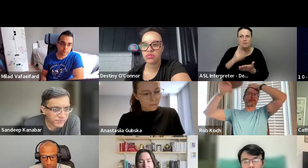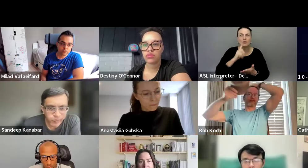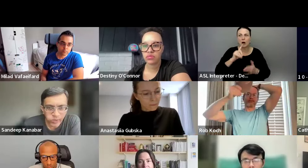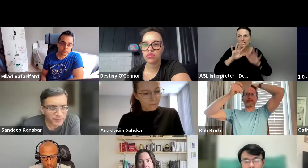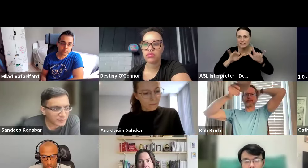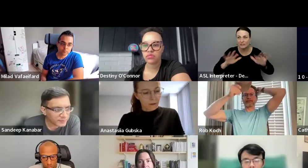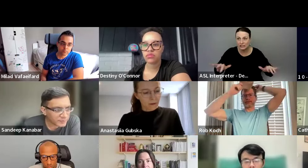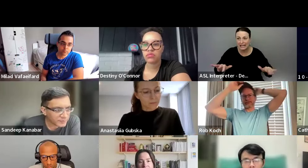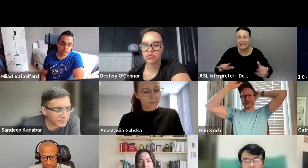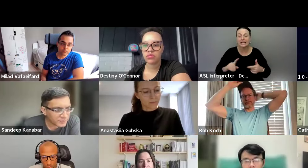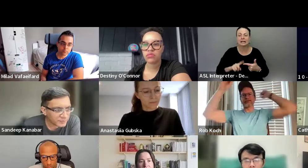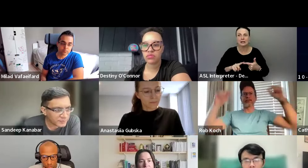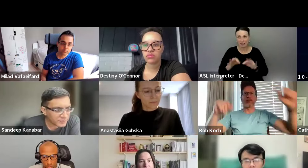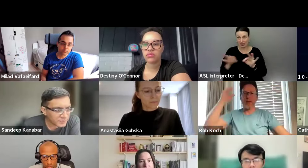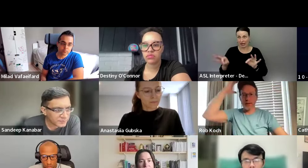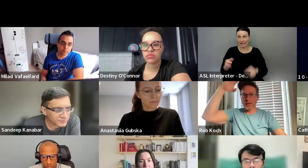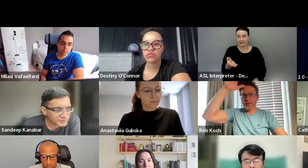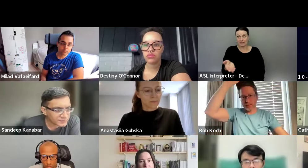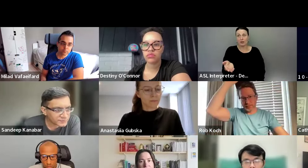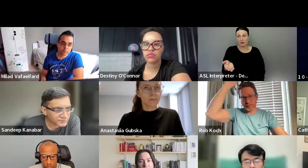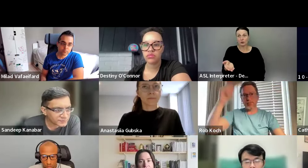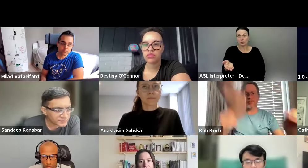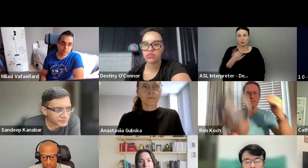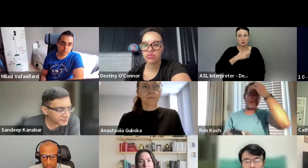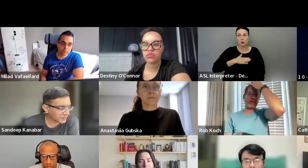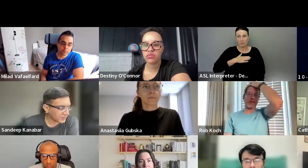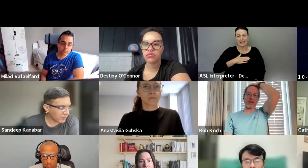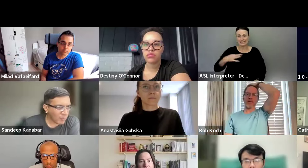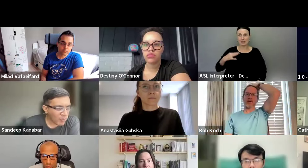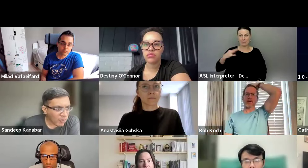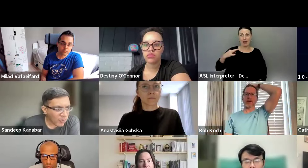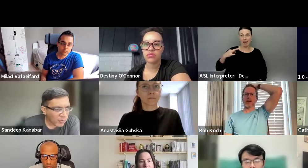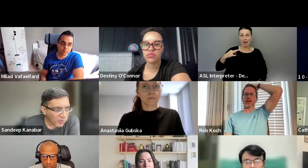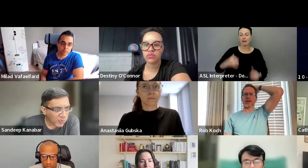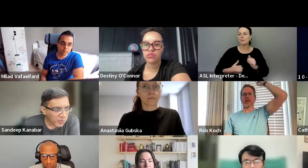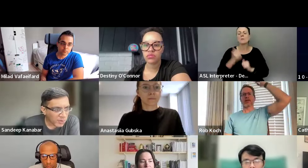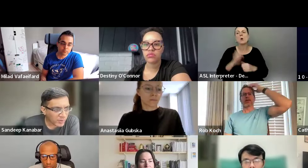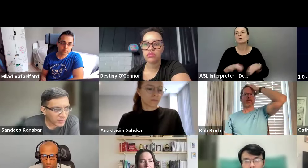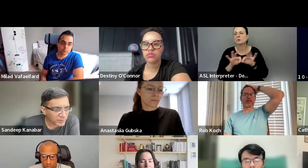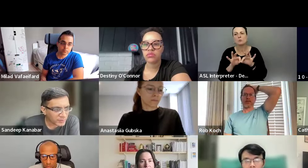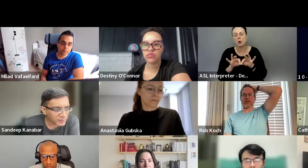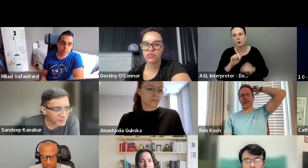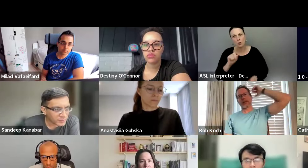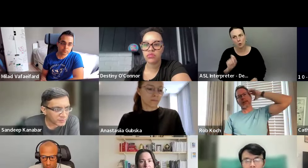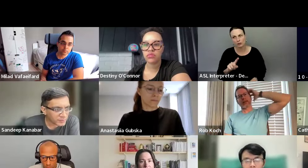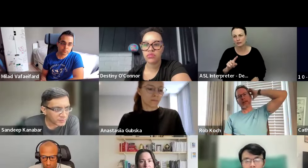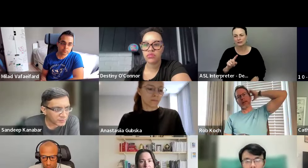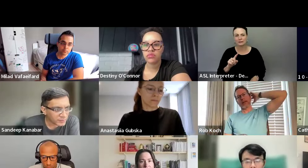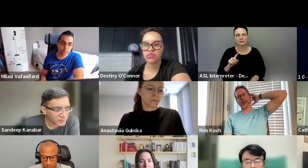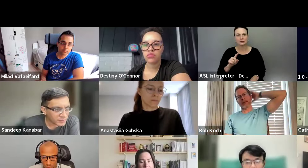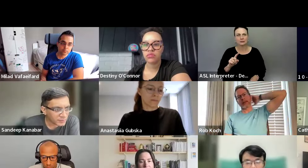Uh, the link is there. Uh, so please apply. The most important question is